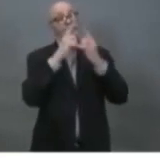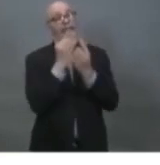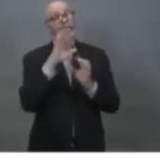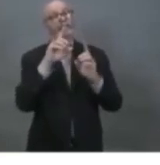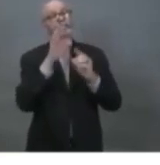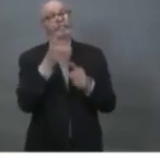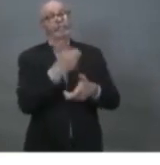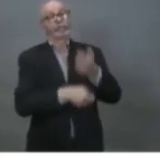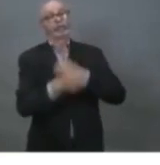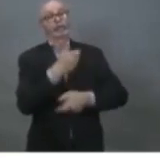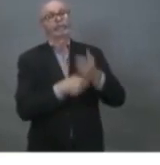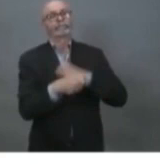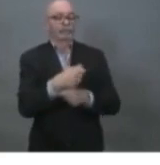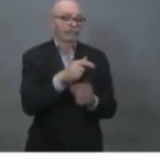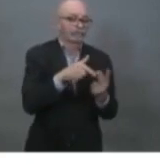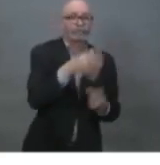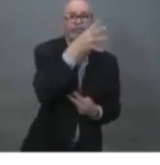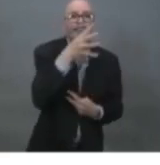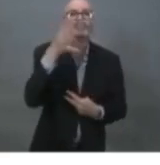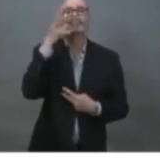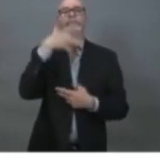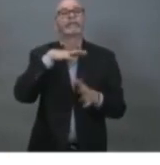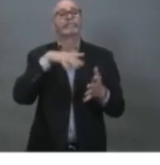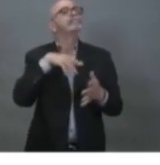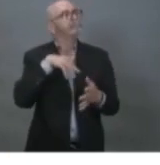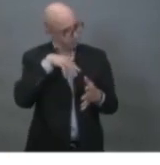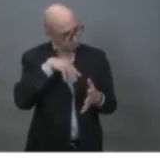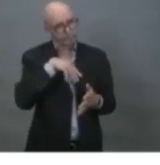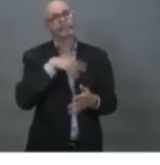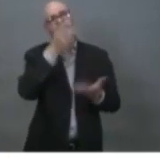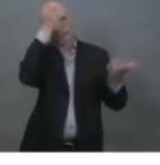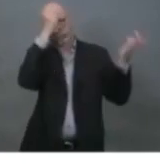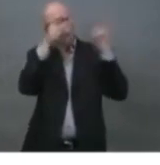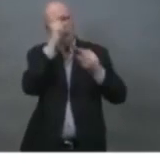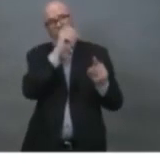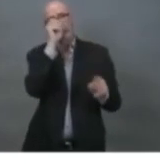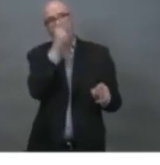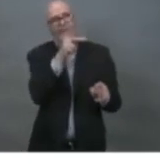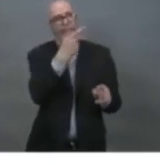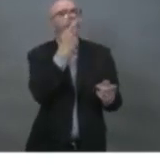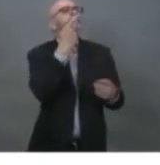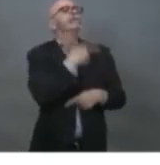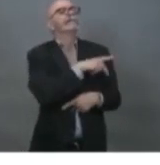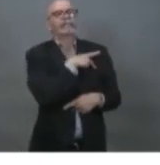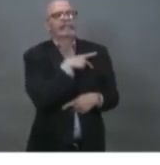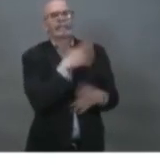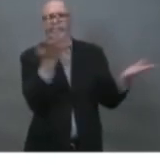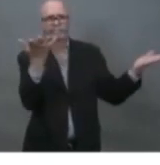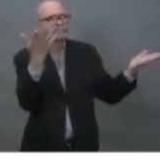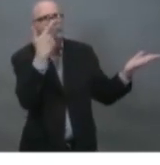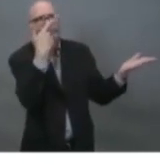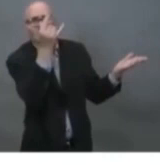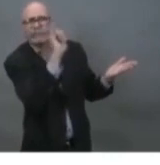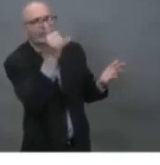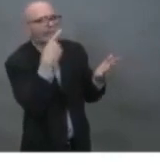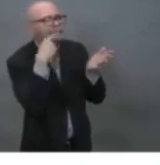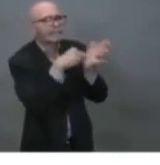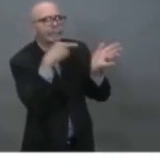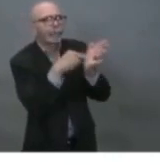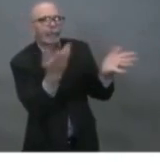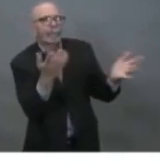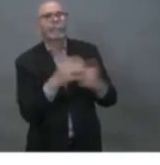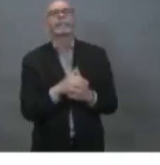other Atlantic provinces. Could you tell me what that will look like in terms of fisheries? Well, there's been ongoing talk